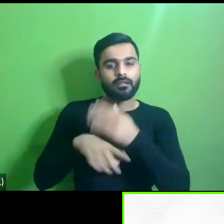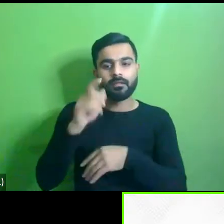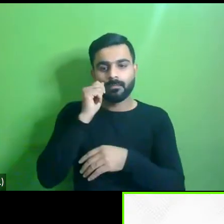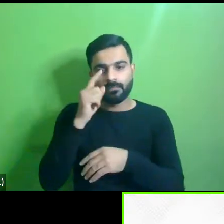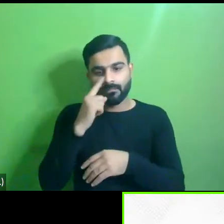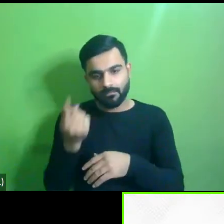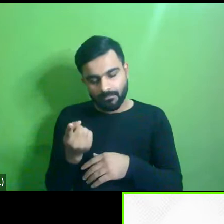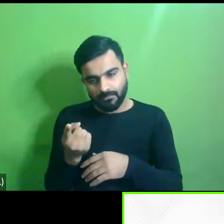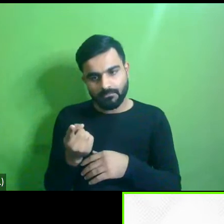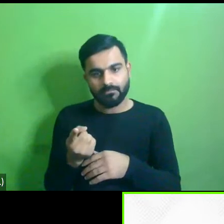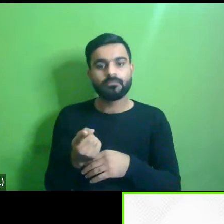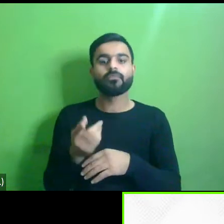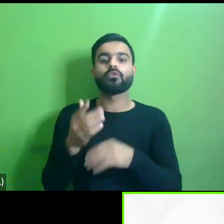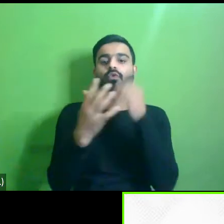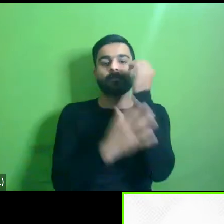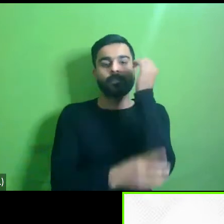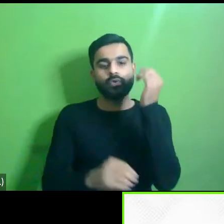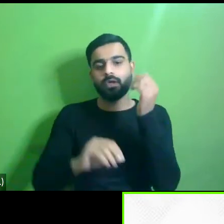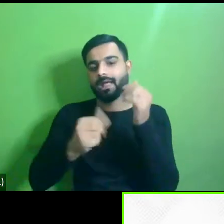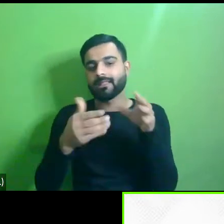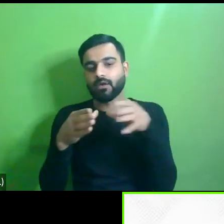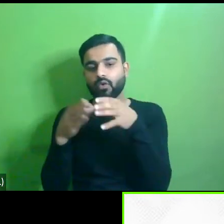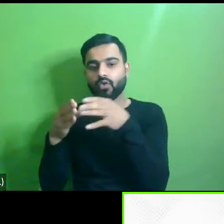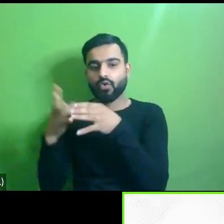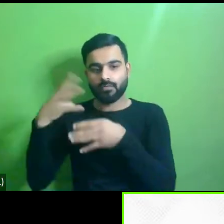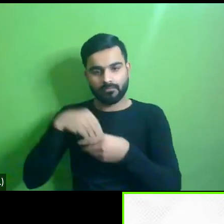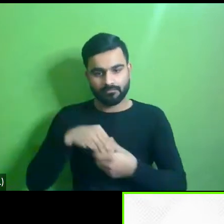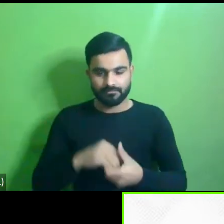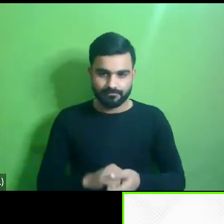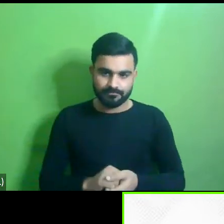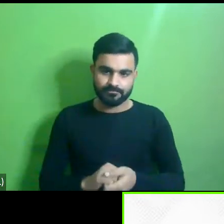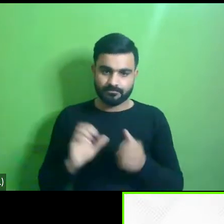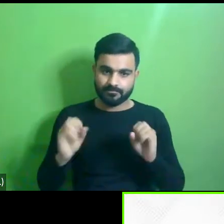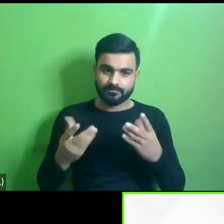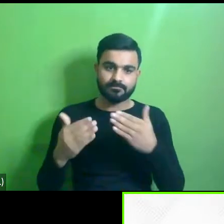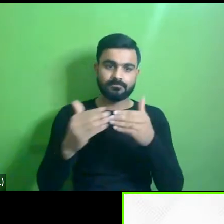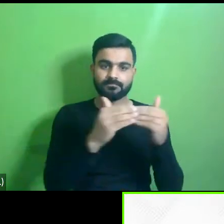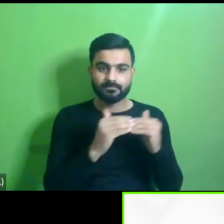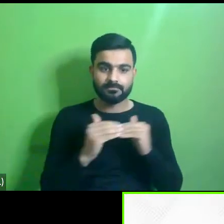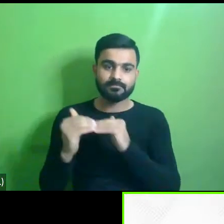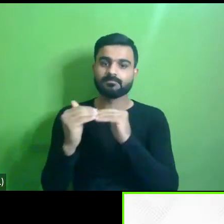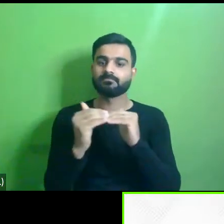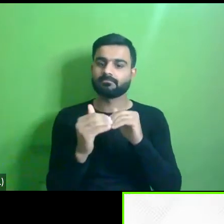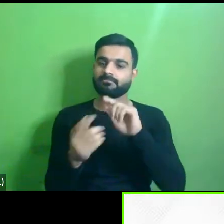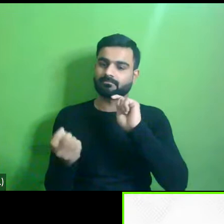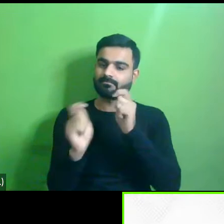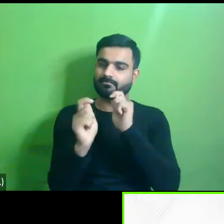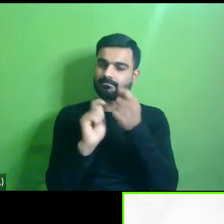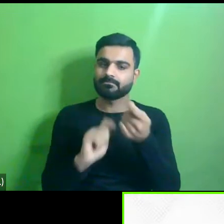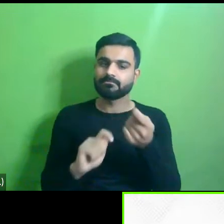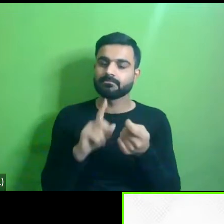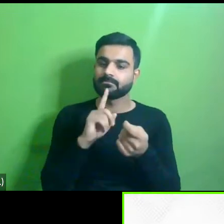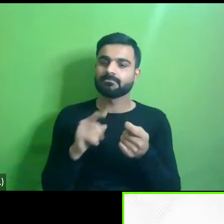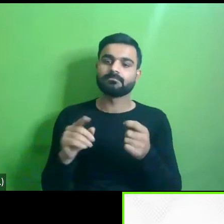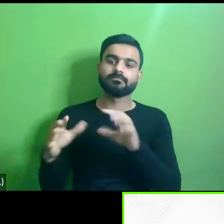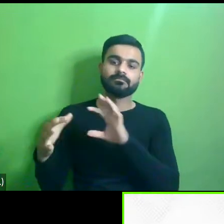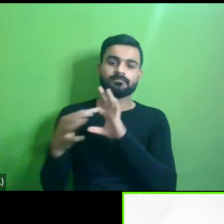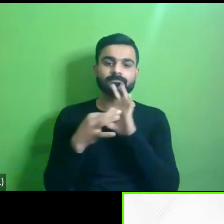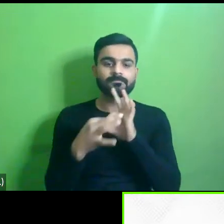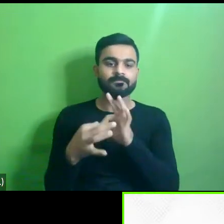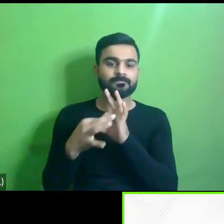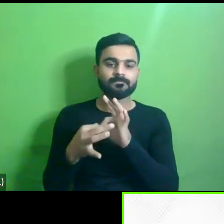um urban poor and other marginalized groups um standard and implementation uh the coherence between